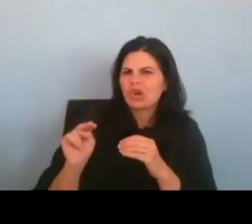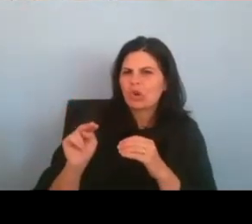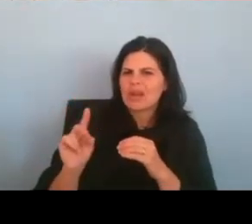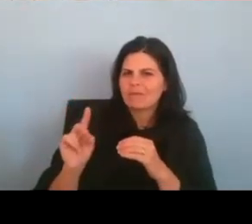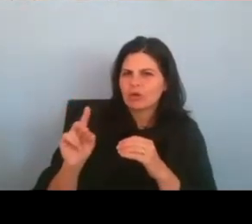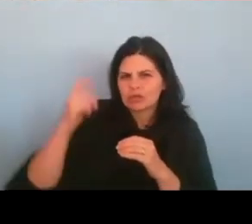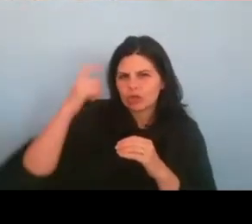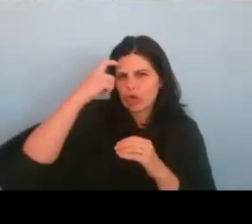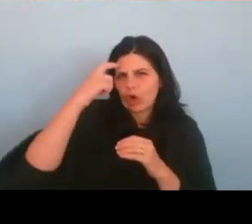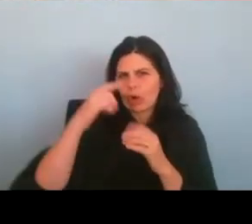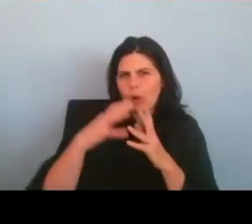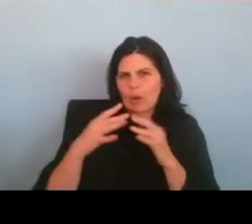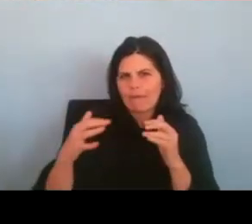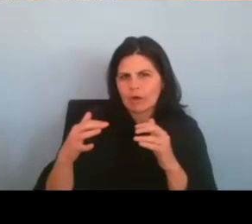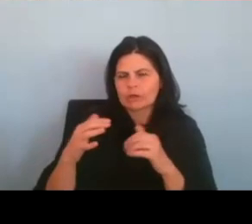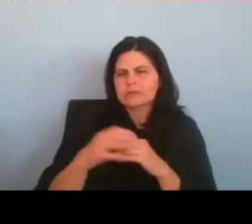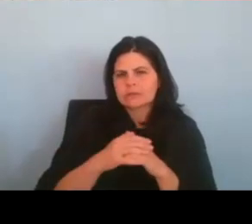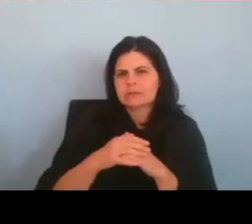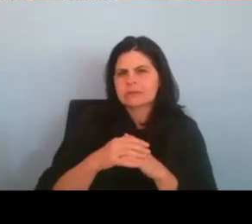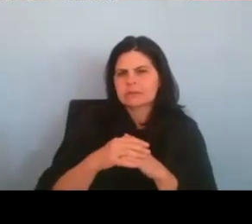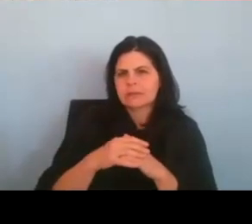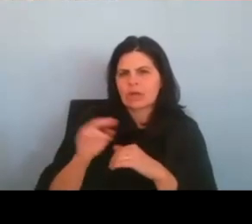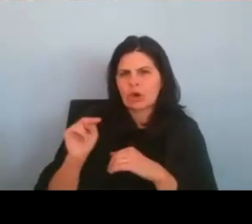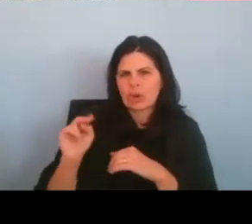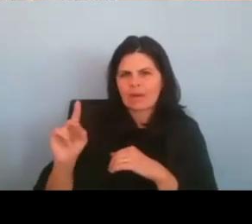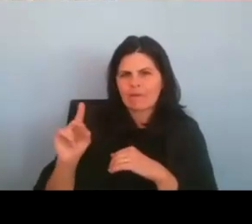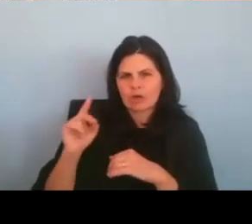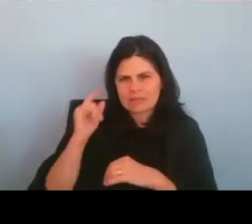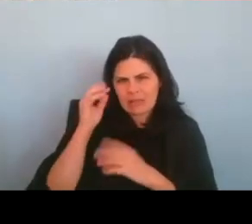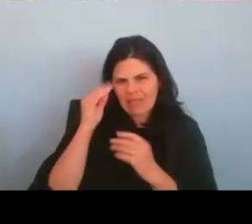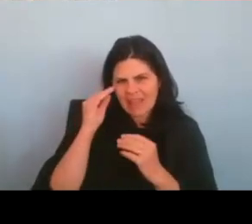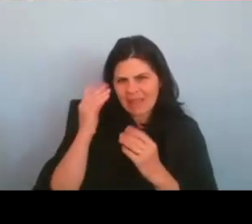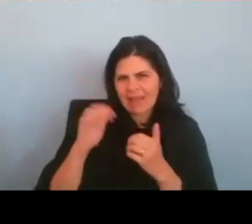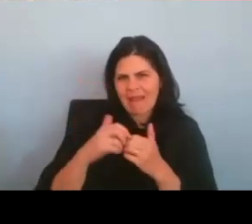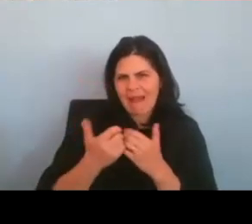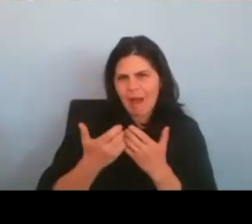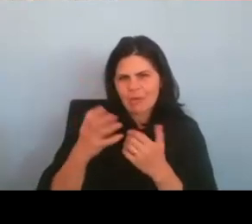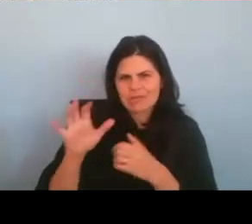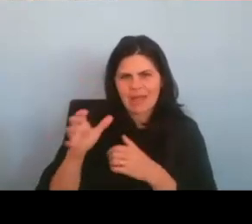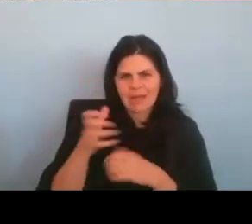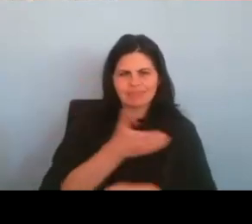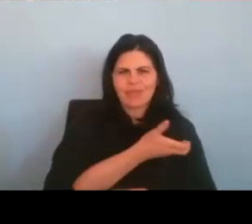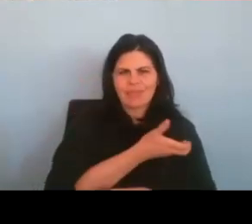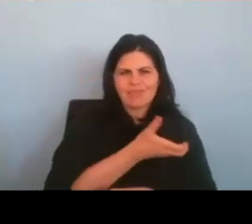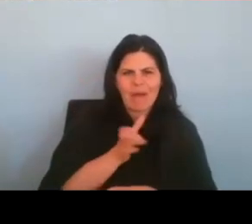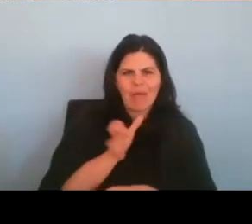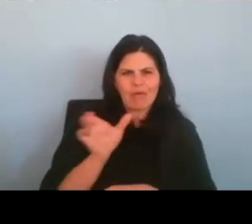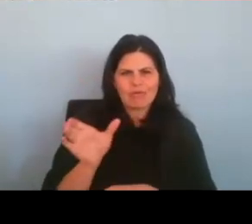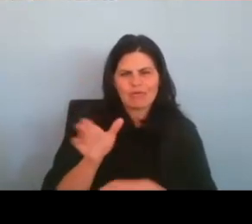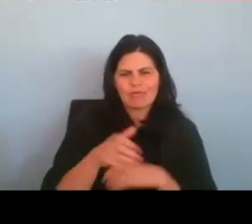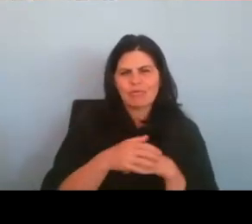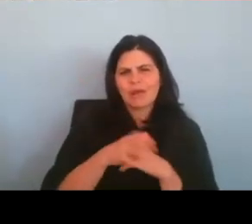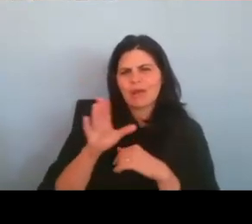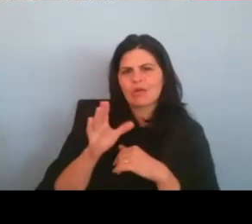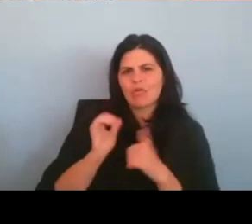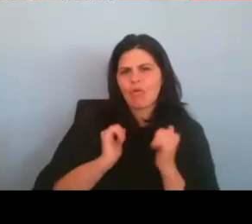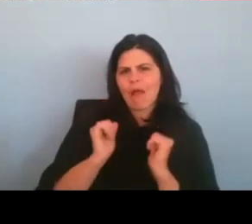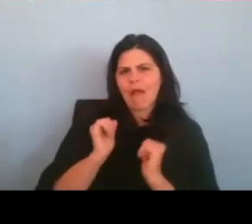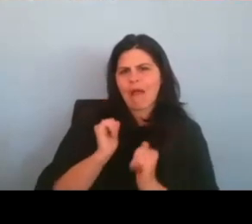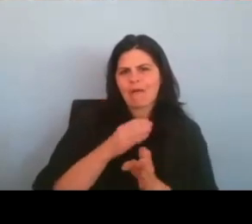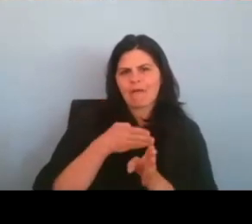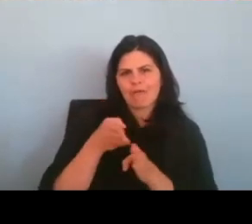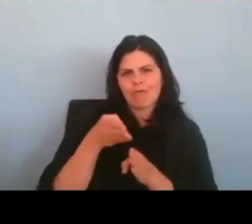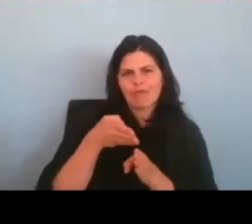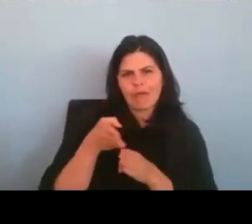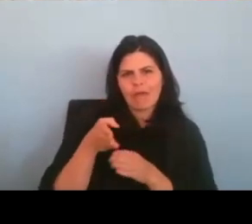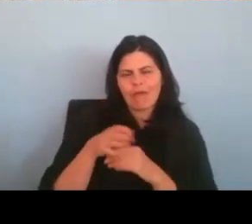being, um, how does that empower you for your acting career? And, and along